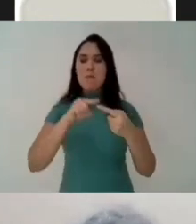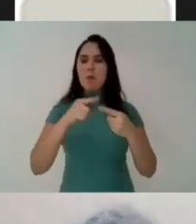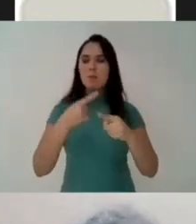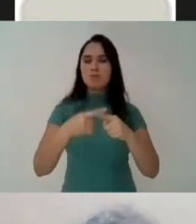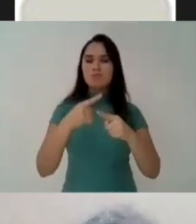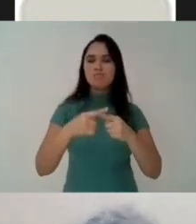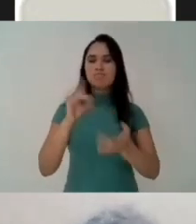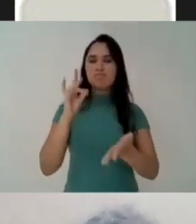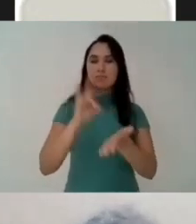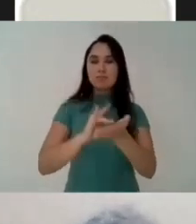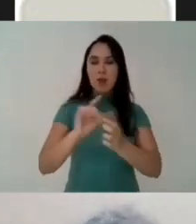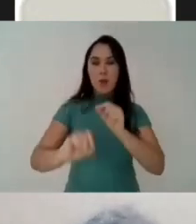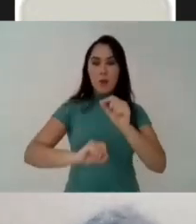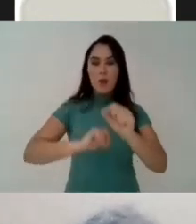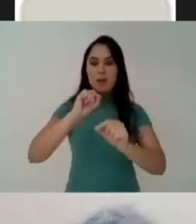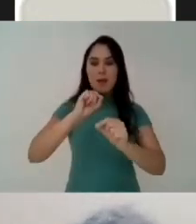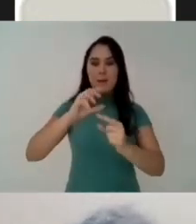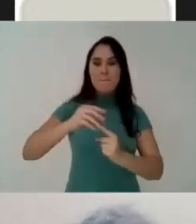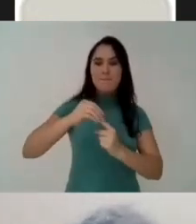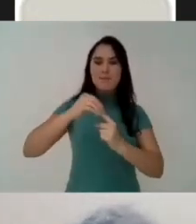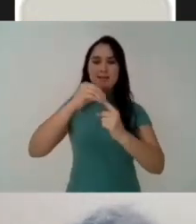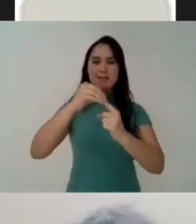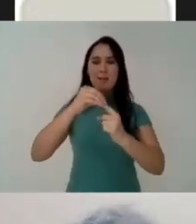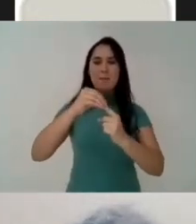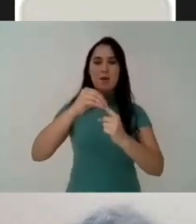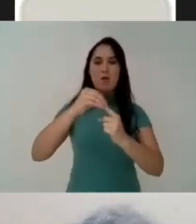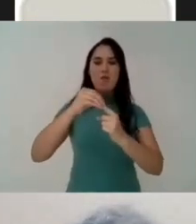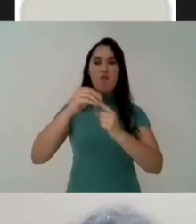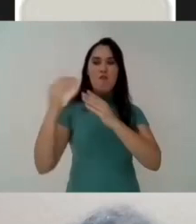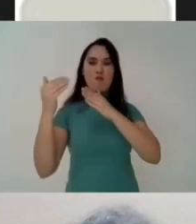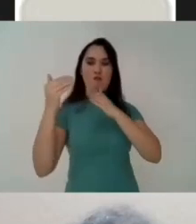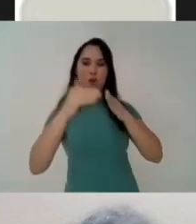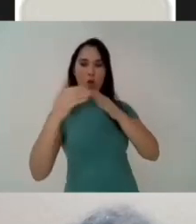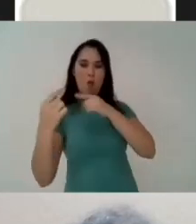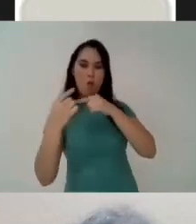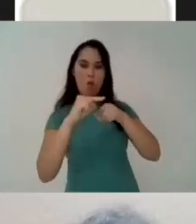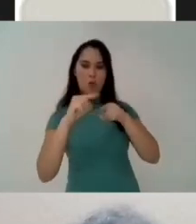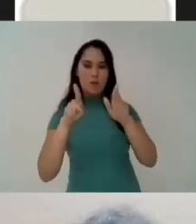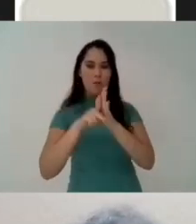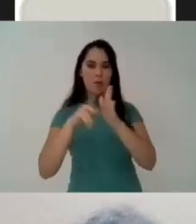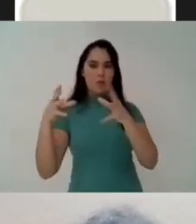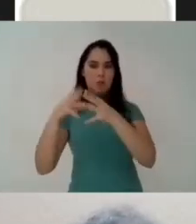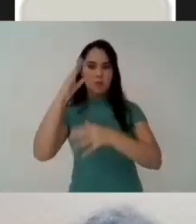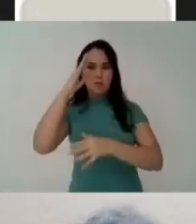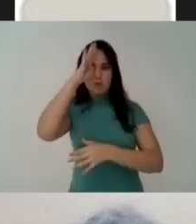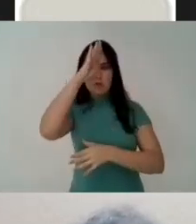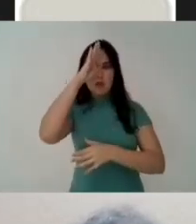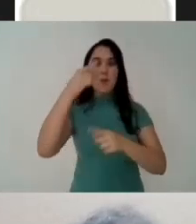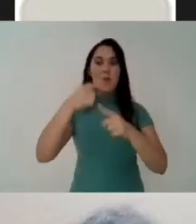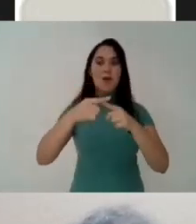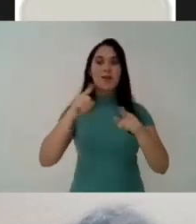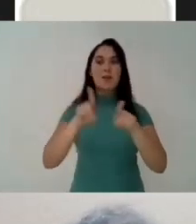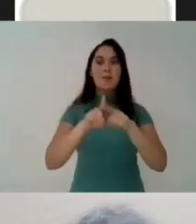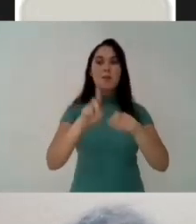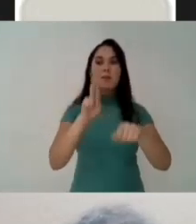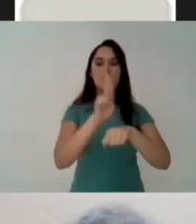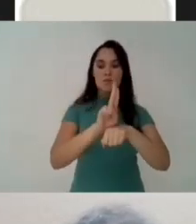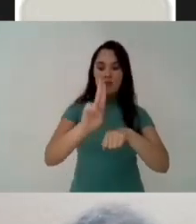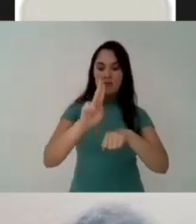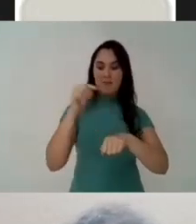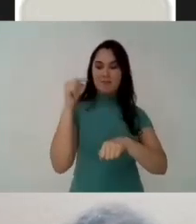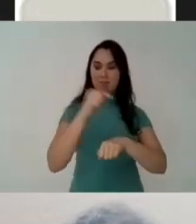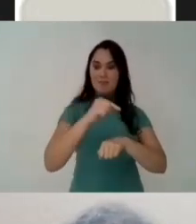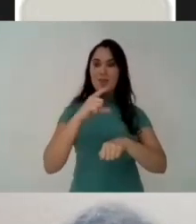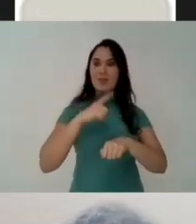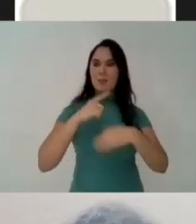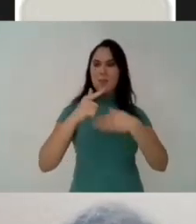close That caused an indignation to all of us And we started